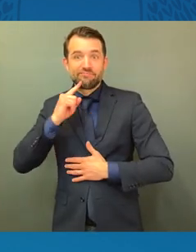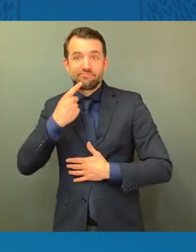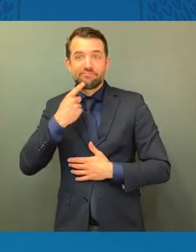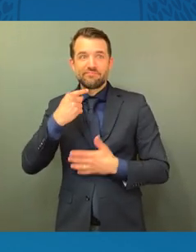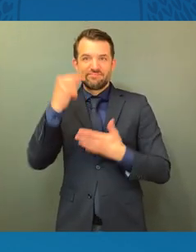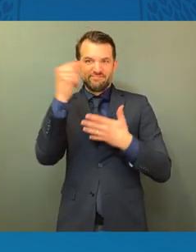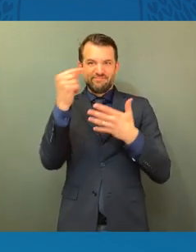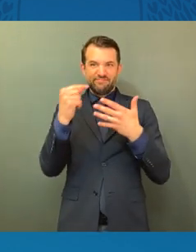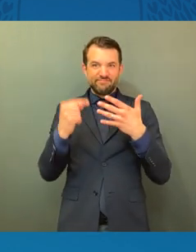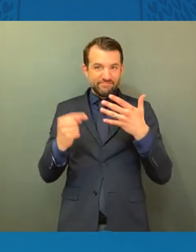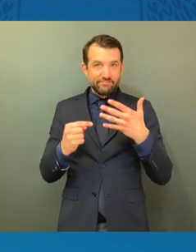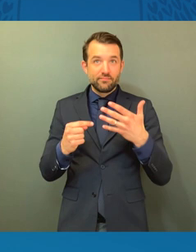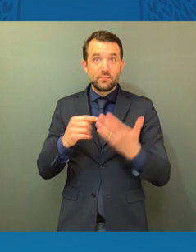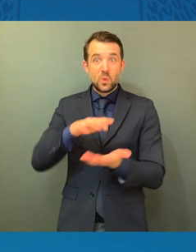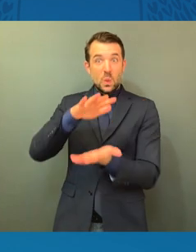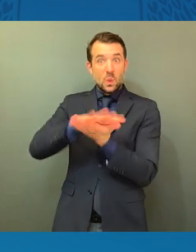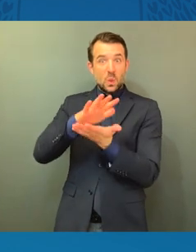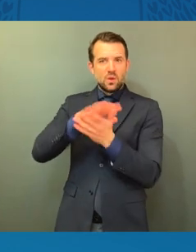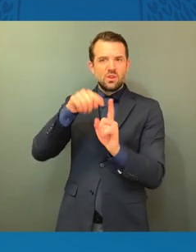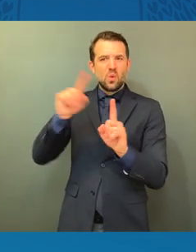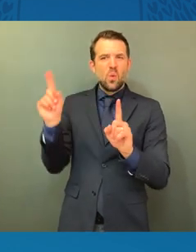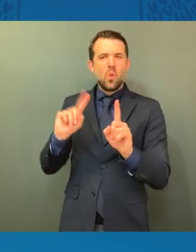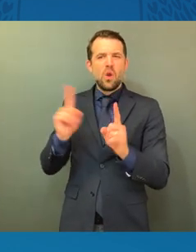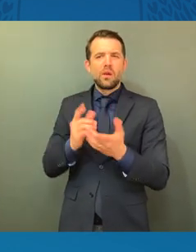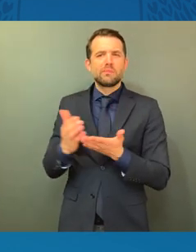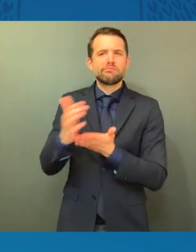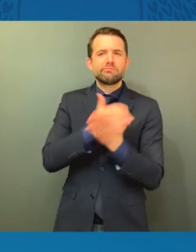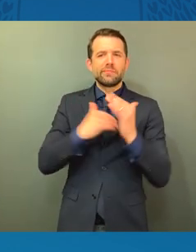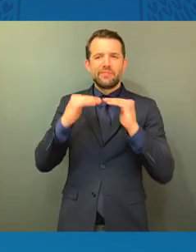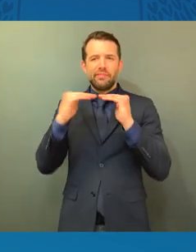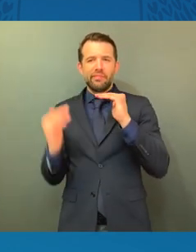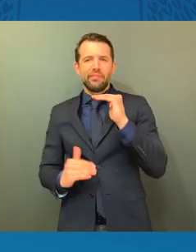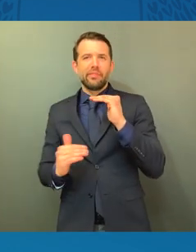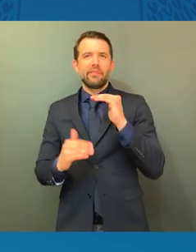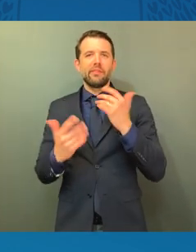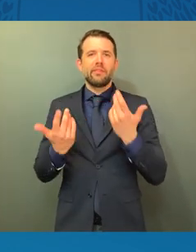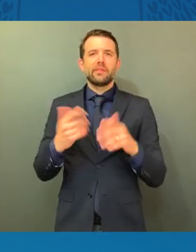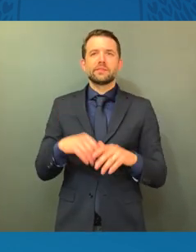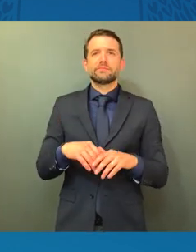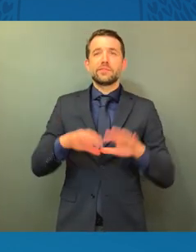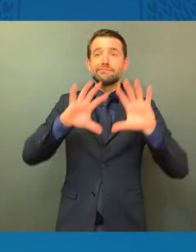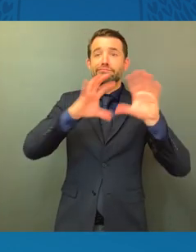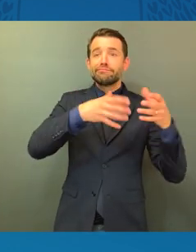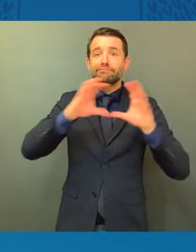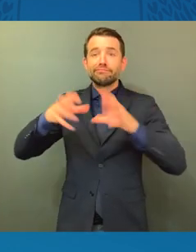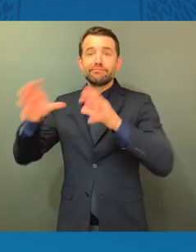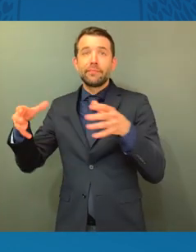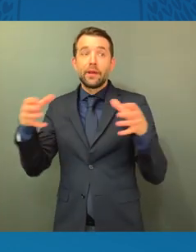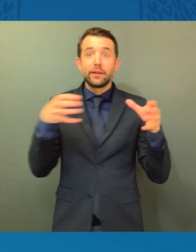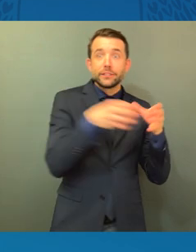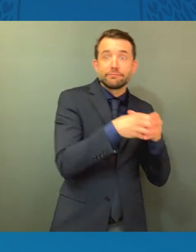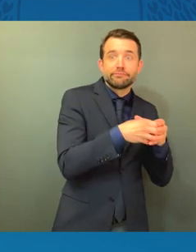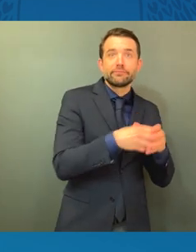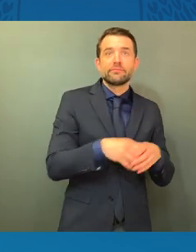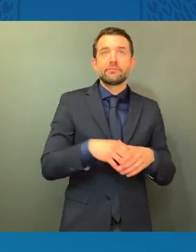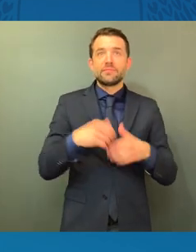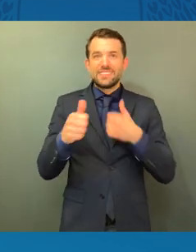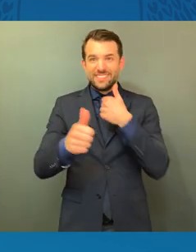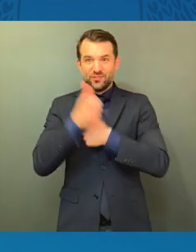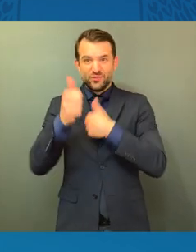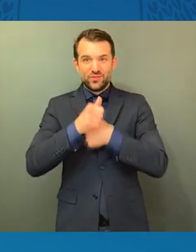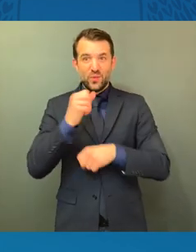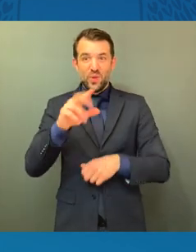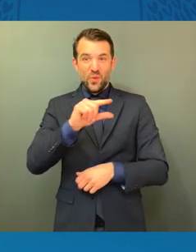low-income and minority districts are more likely to have dangerous indoor air quality. This is just simply